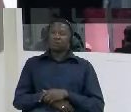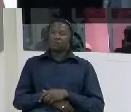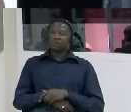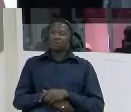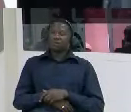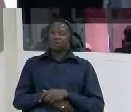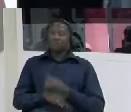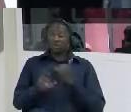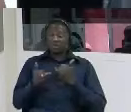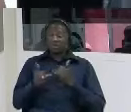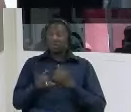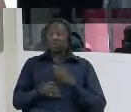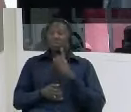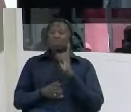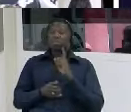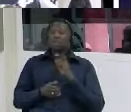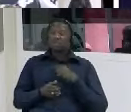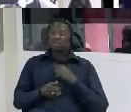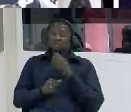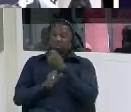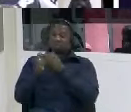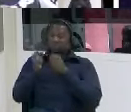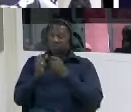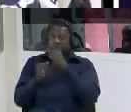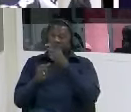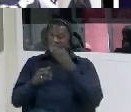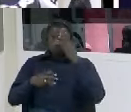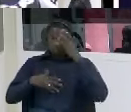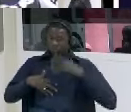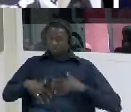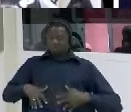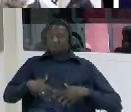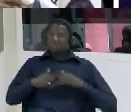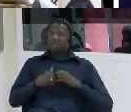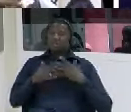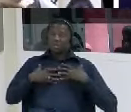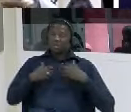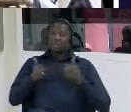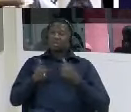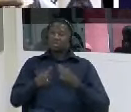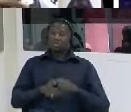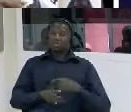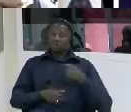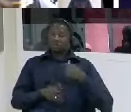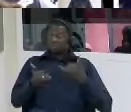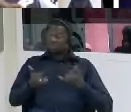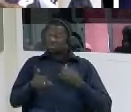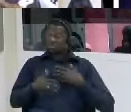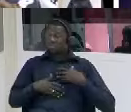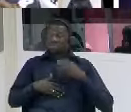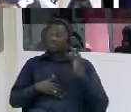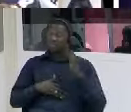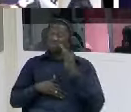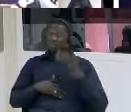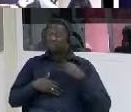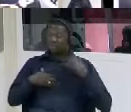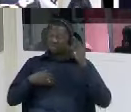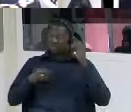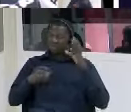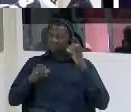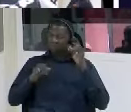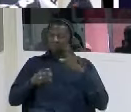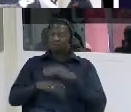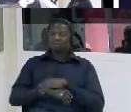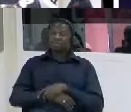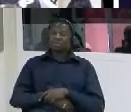i'm seriously sick very very sick can you tell us what you're going through yes